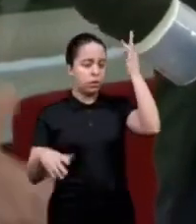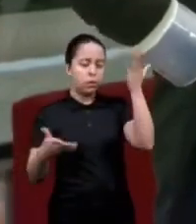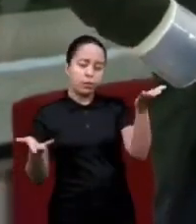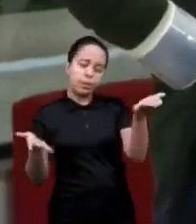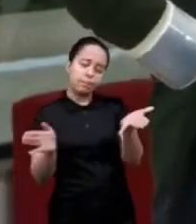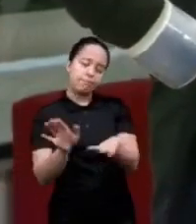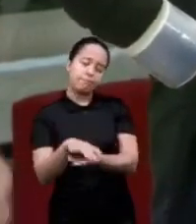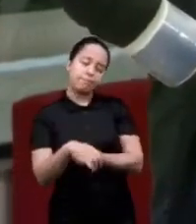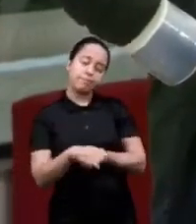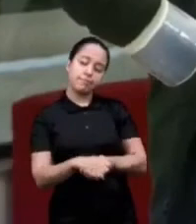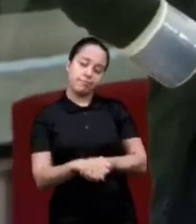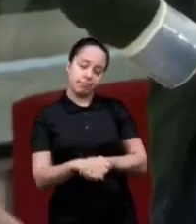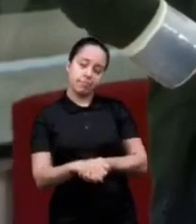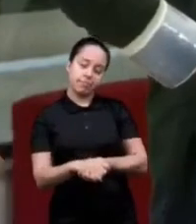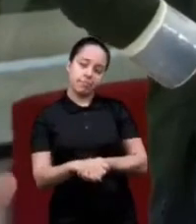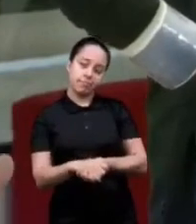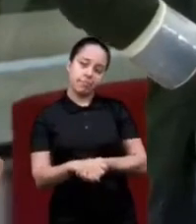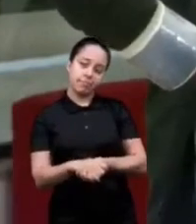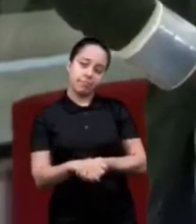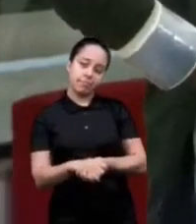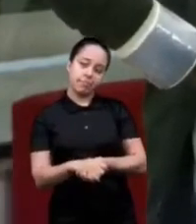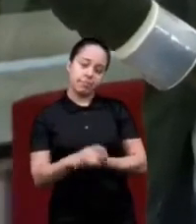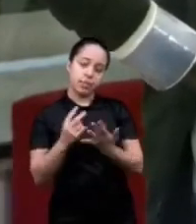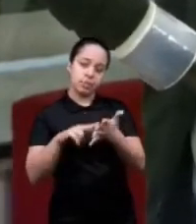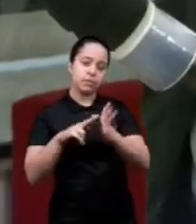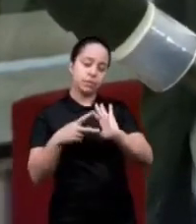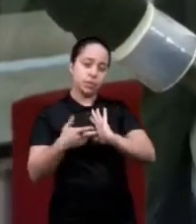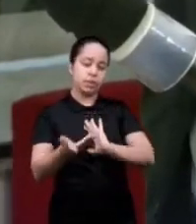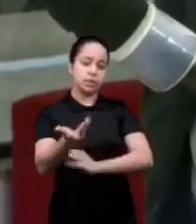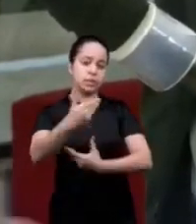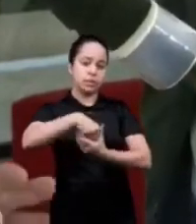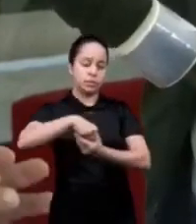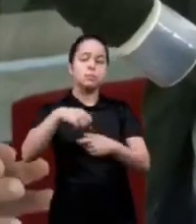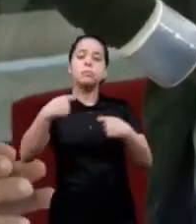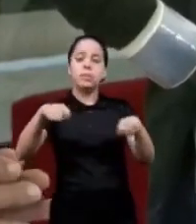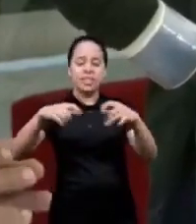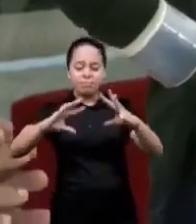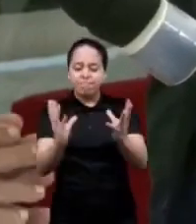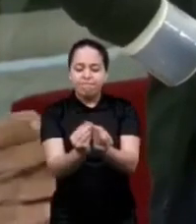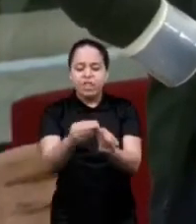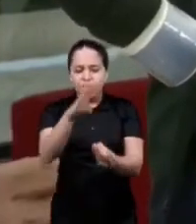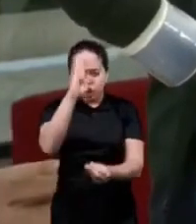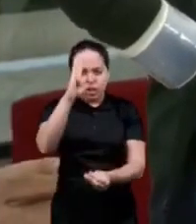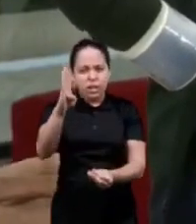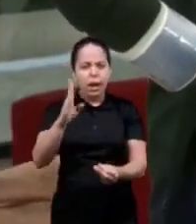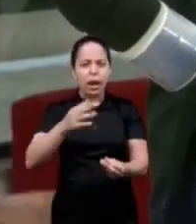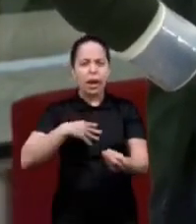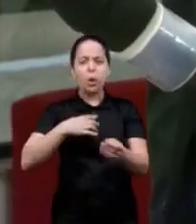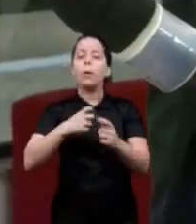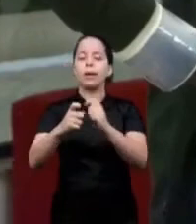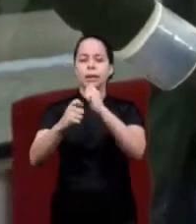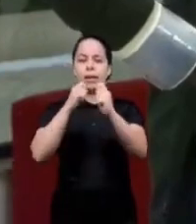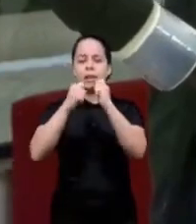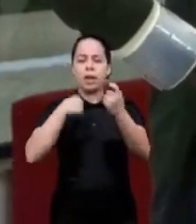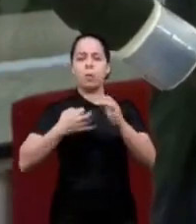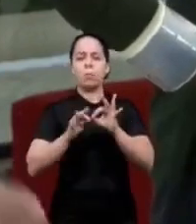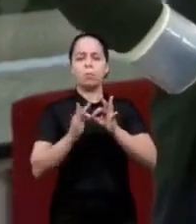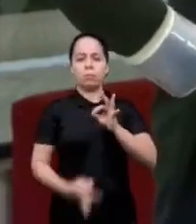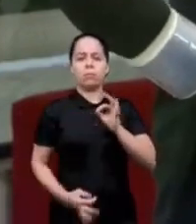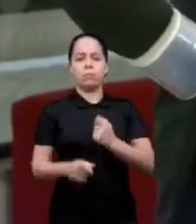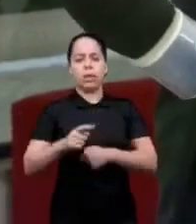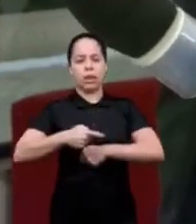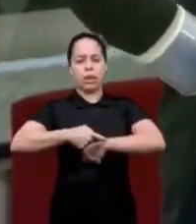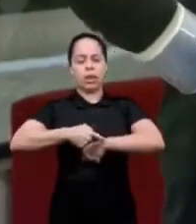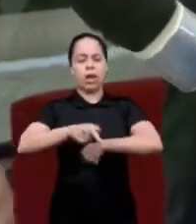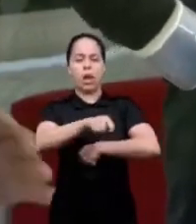these contrasts that need to be removed I'm I'm giving an interview I don't want